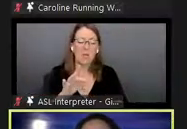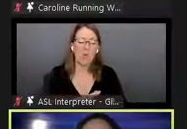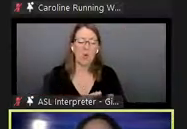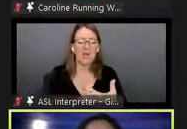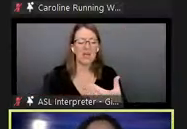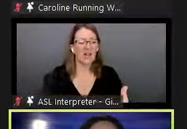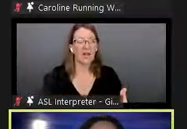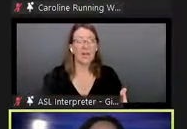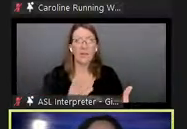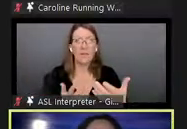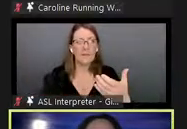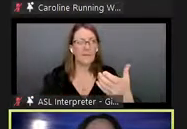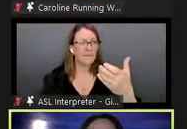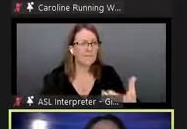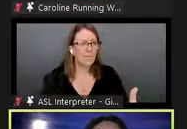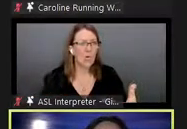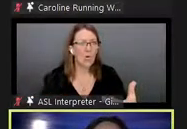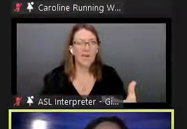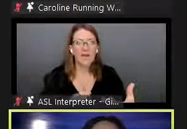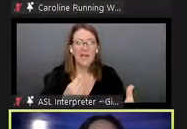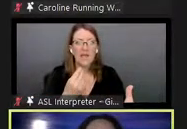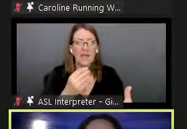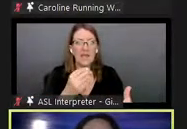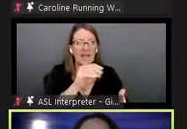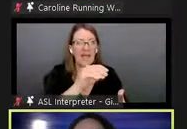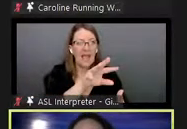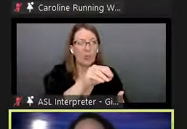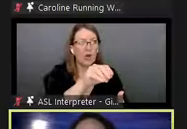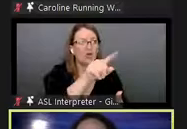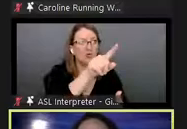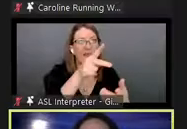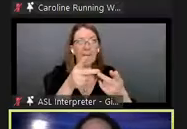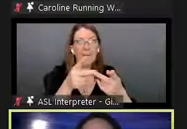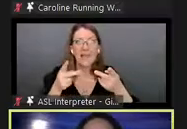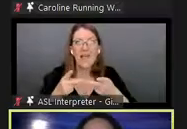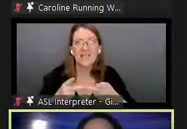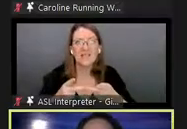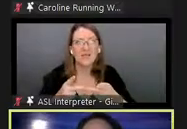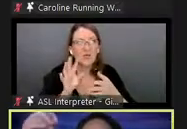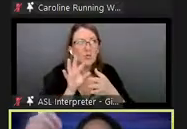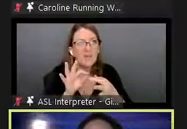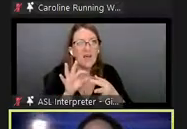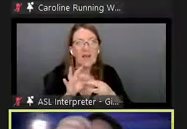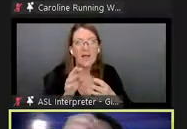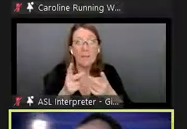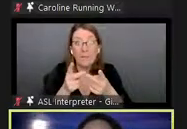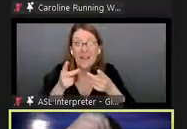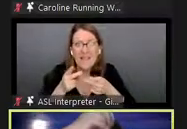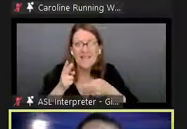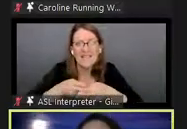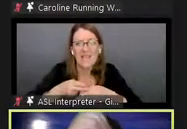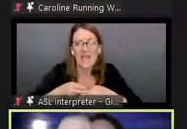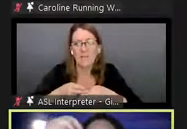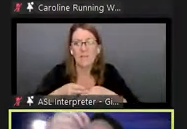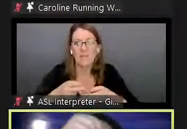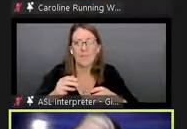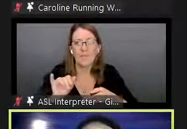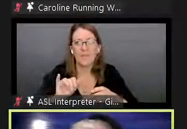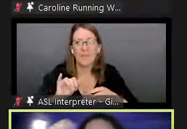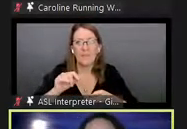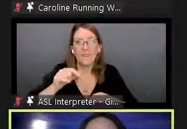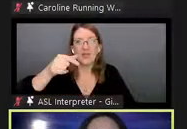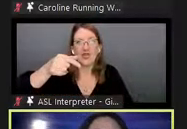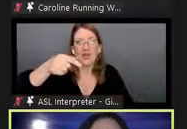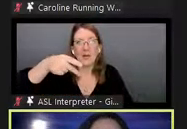could point the camera at a place and it could tell us the place names we could g gps or gis